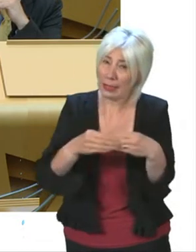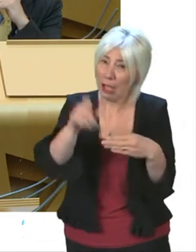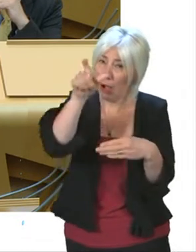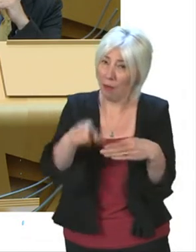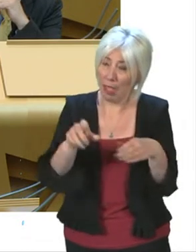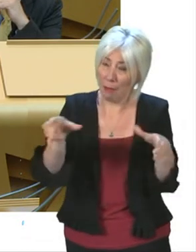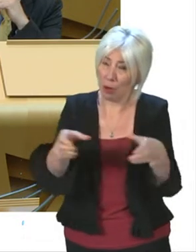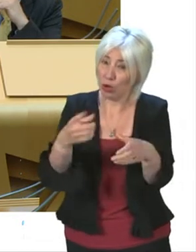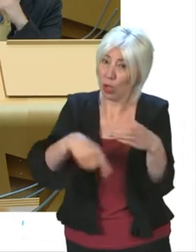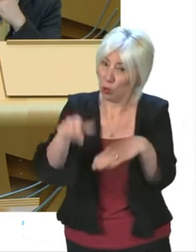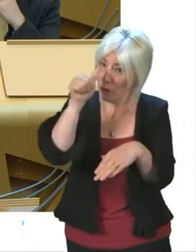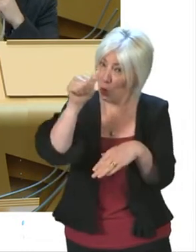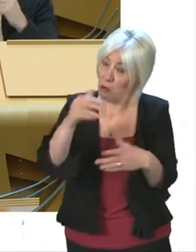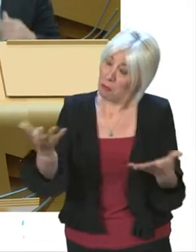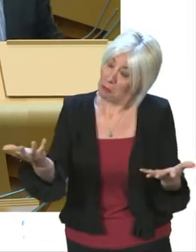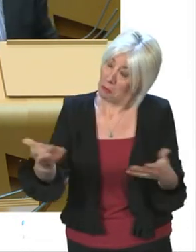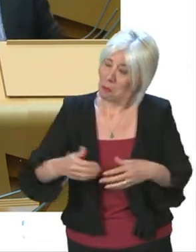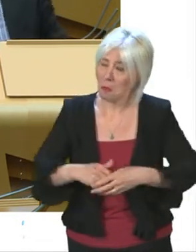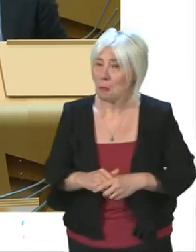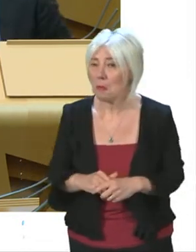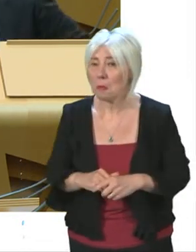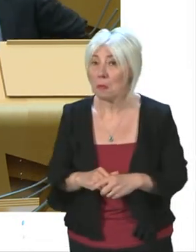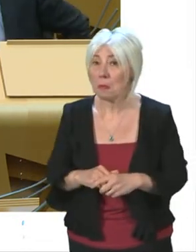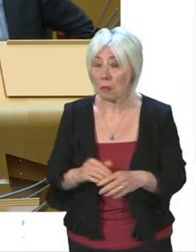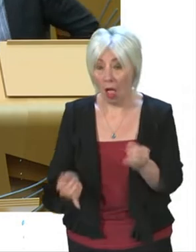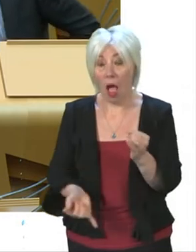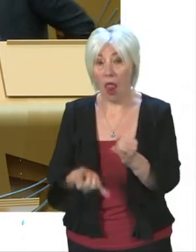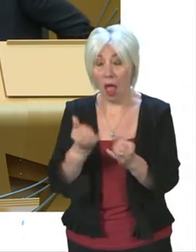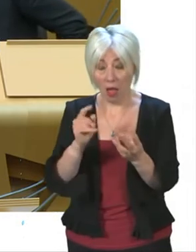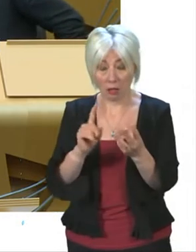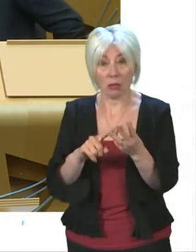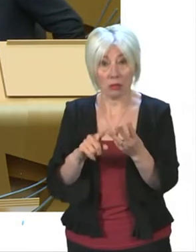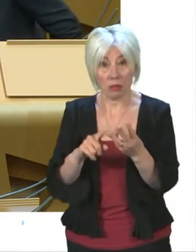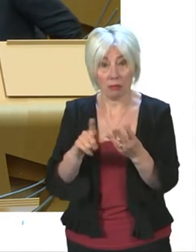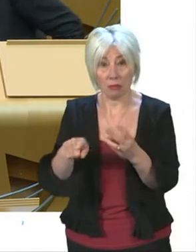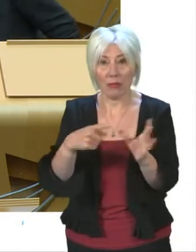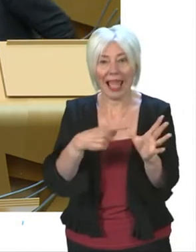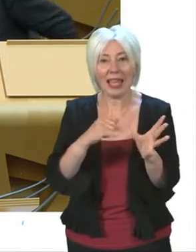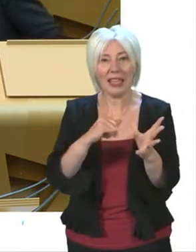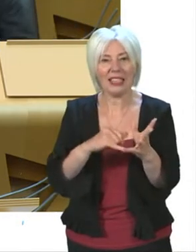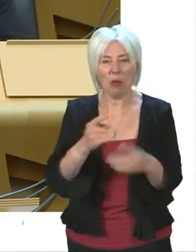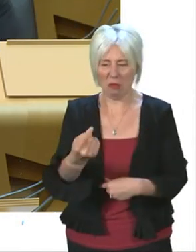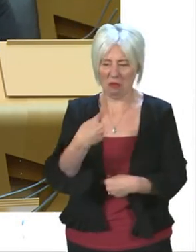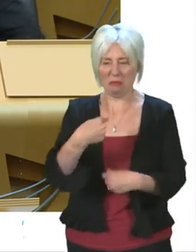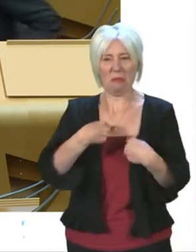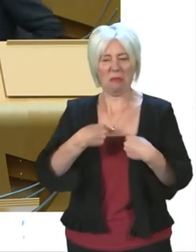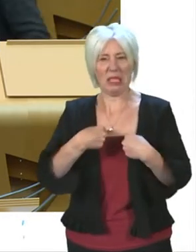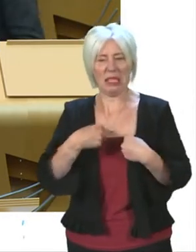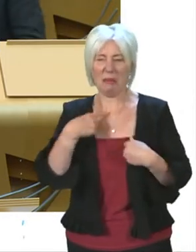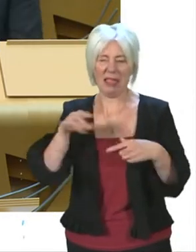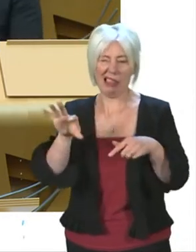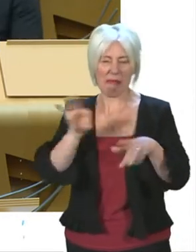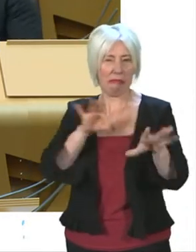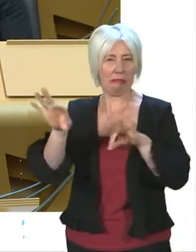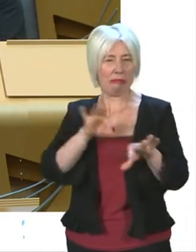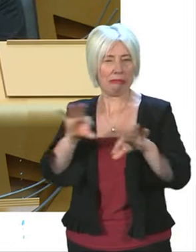party would have known. And lastly, Presiding Officer, Anna Sarwar accuses me of being selective